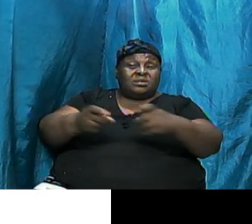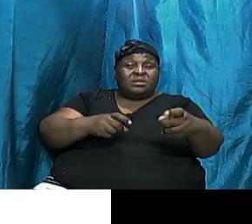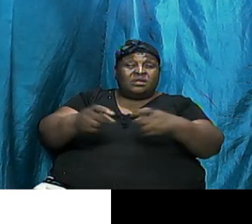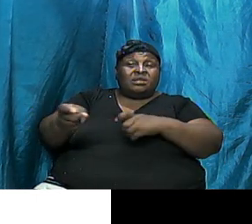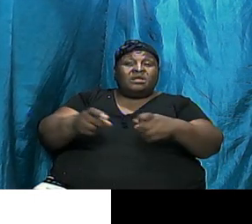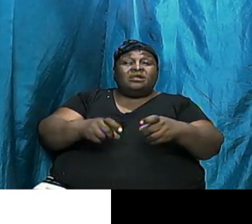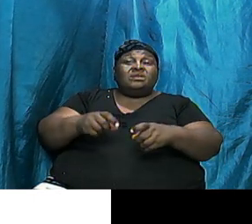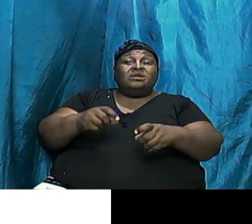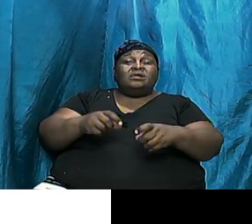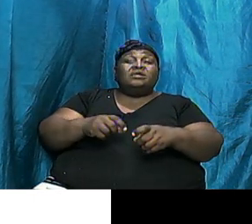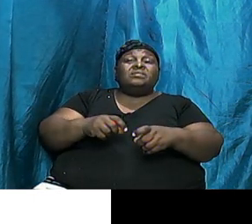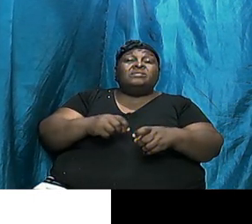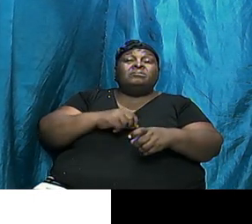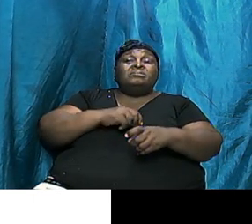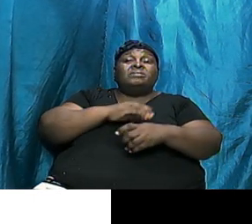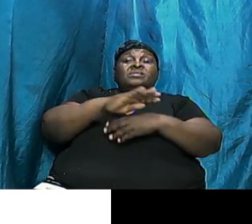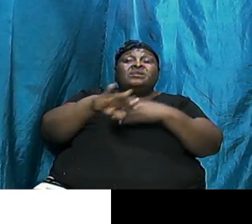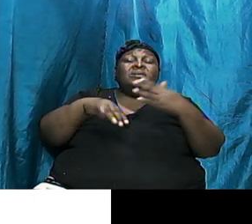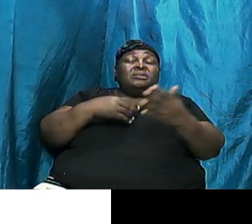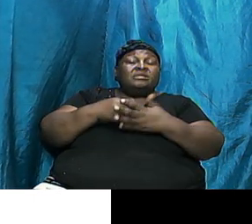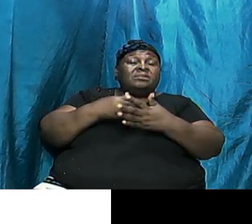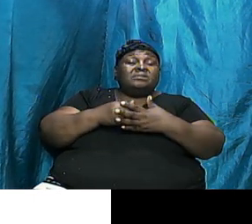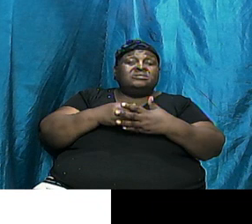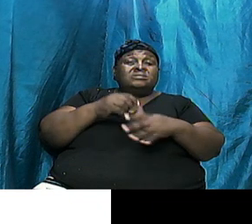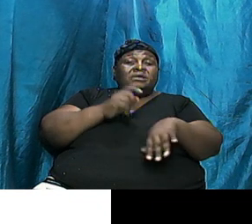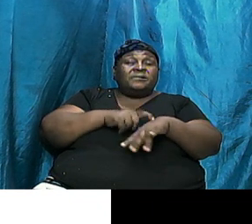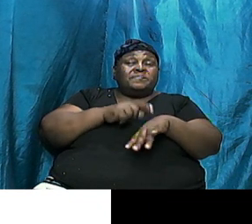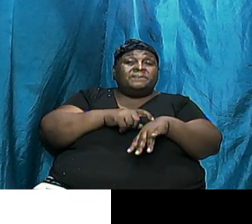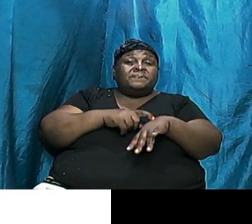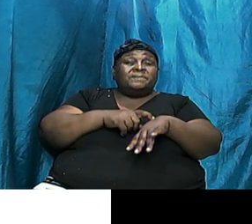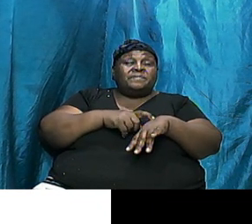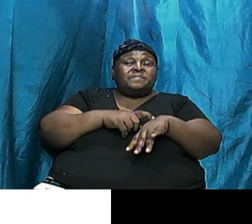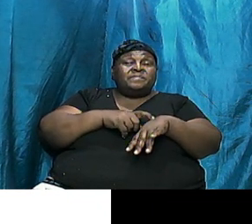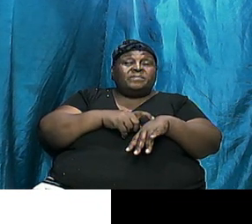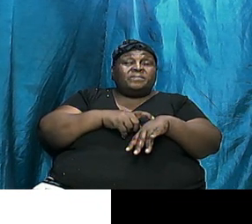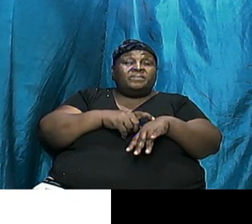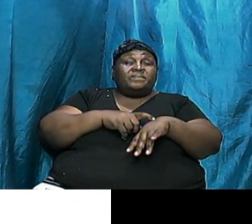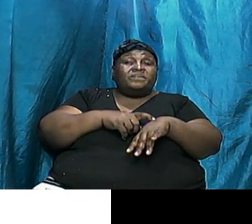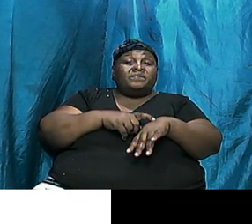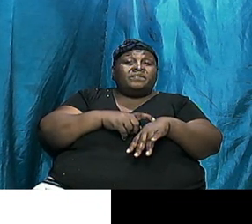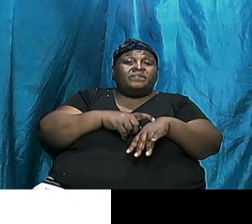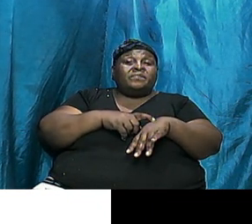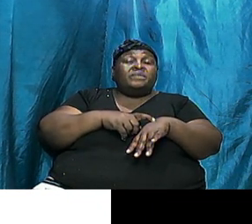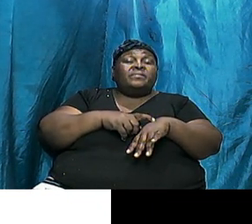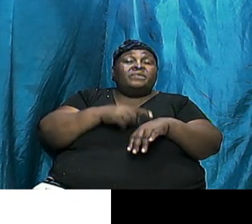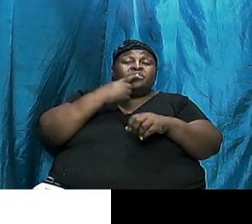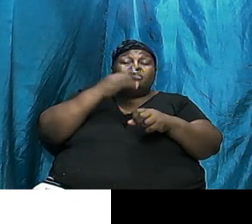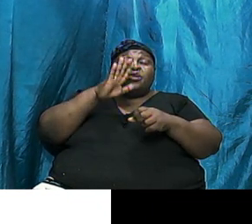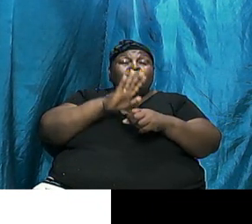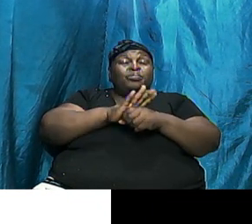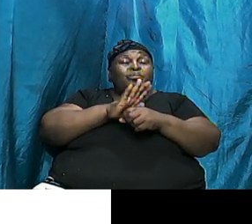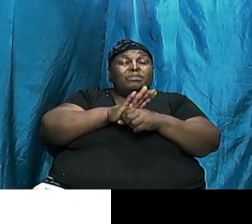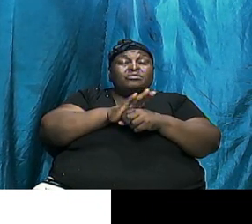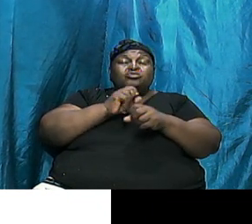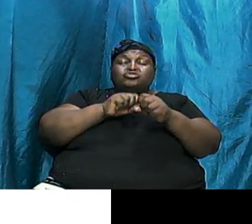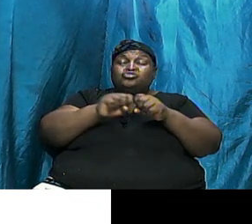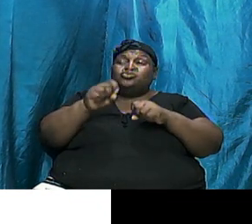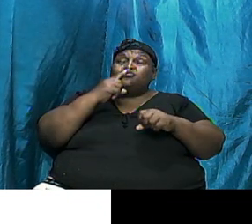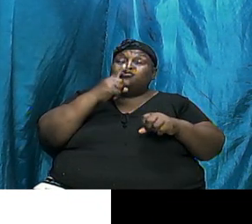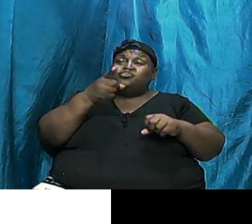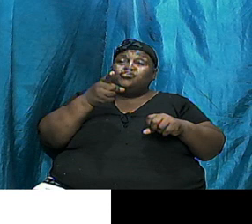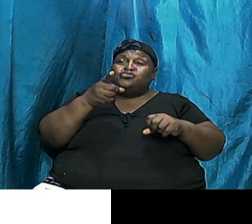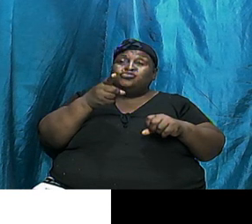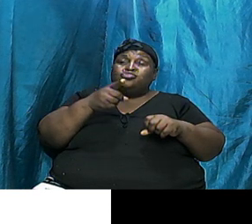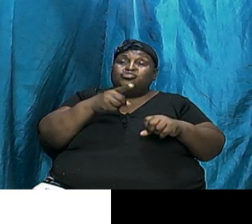Palestine During That Period Yes And So The Promise Was So True So